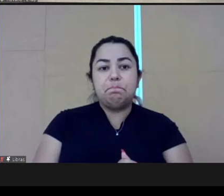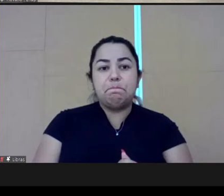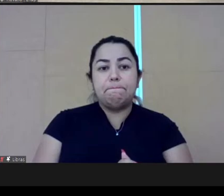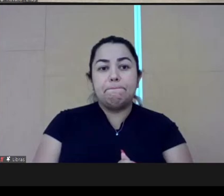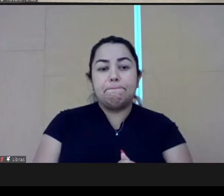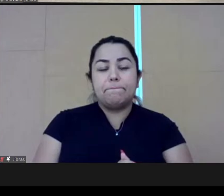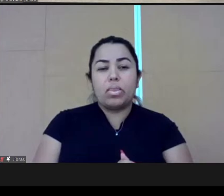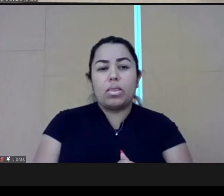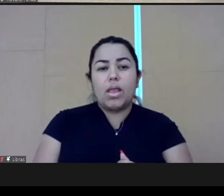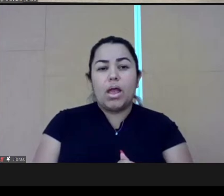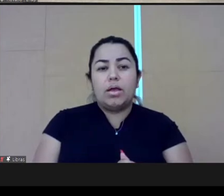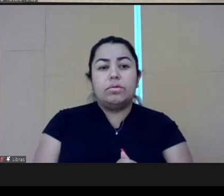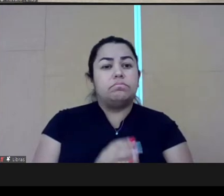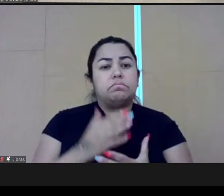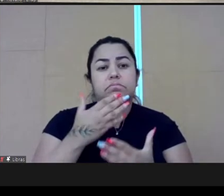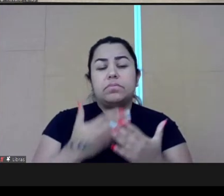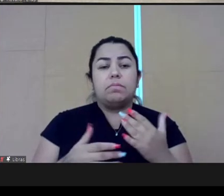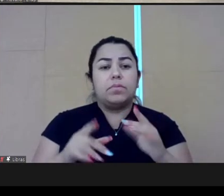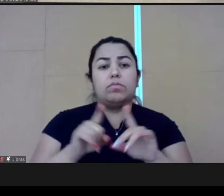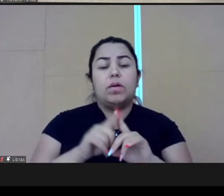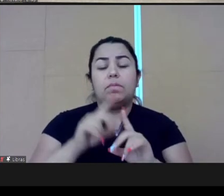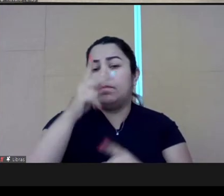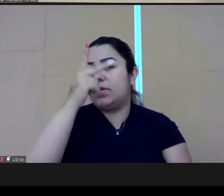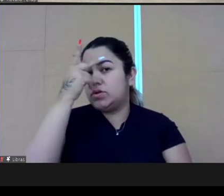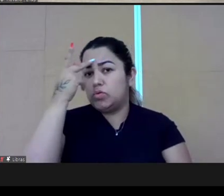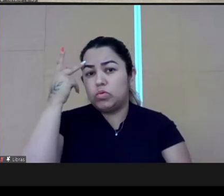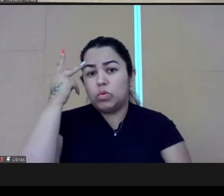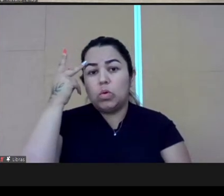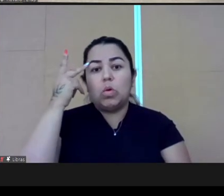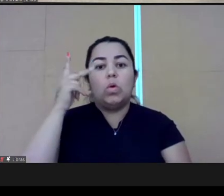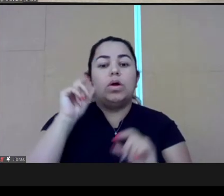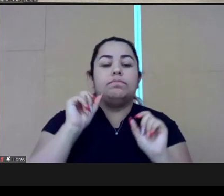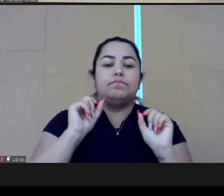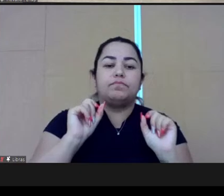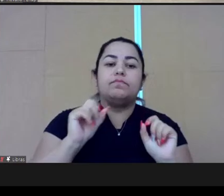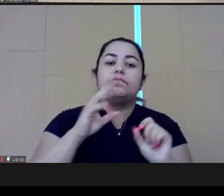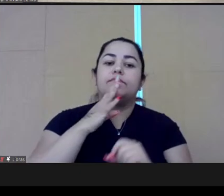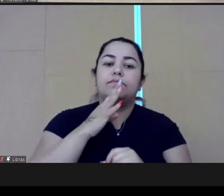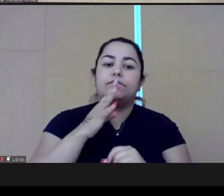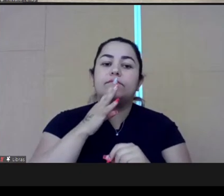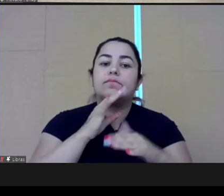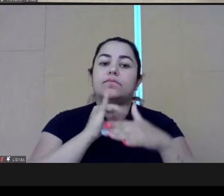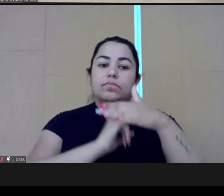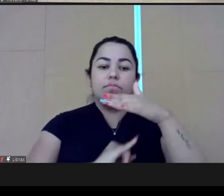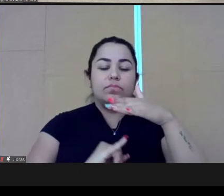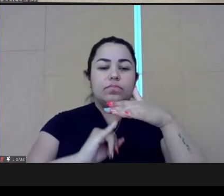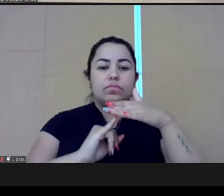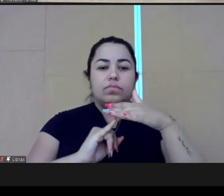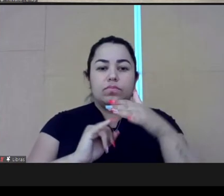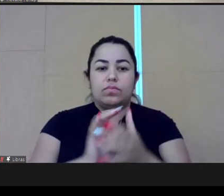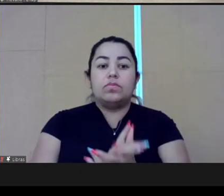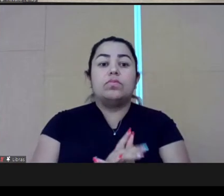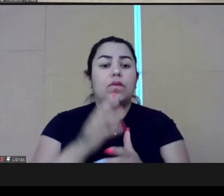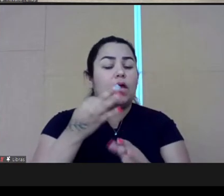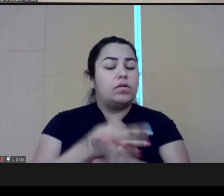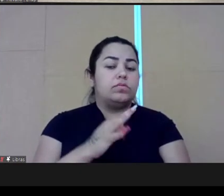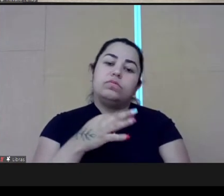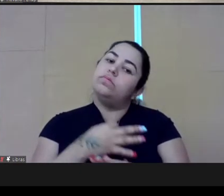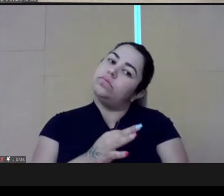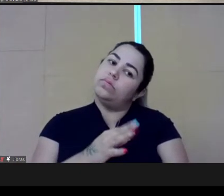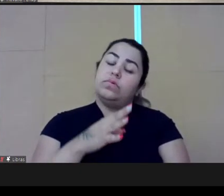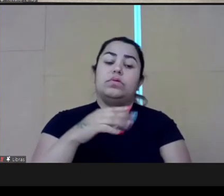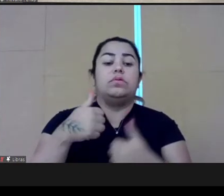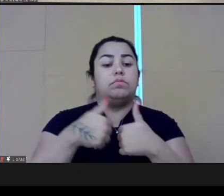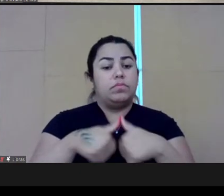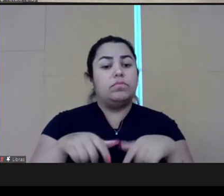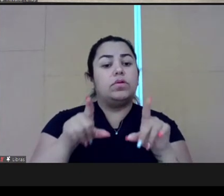by training more numbers of people within a department or a team, you ensure that it sort of remains within the institution, even